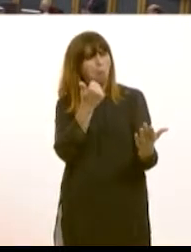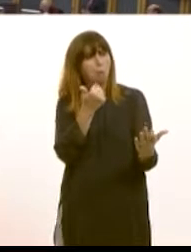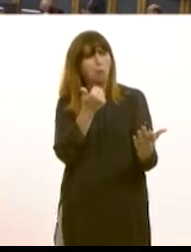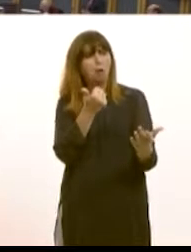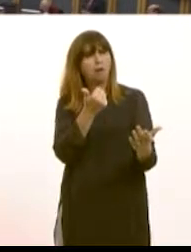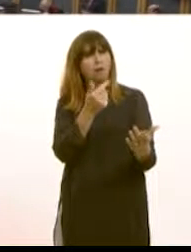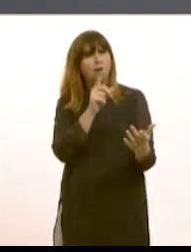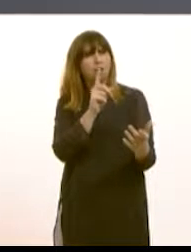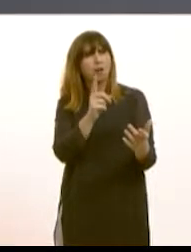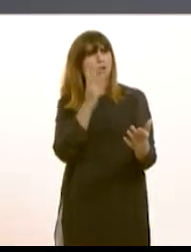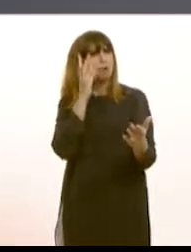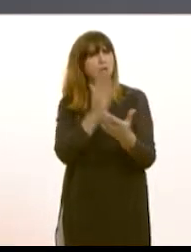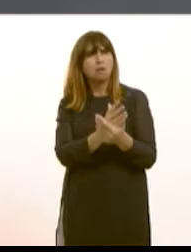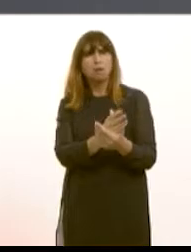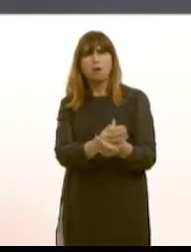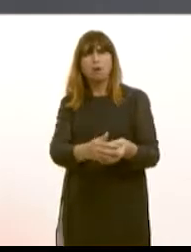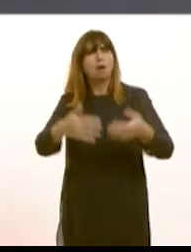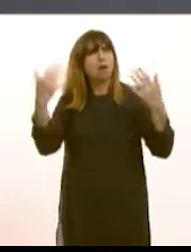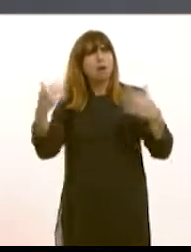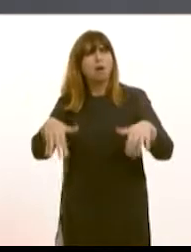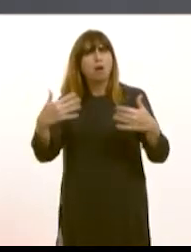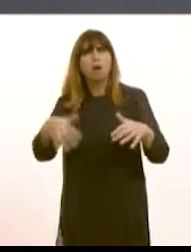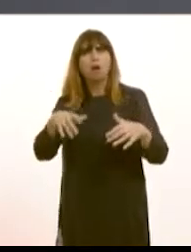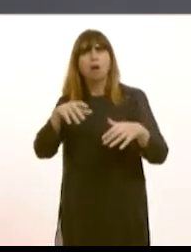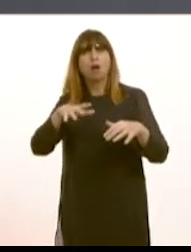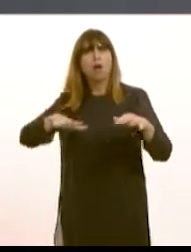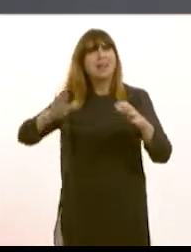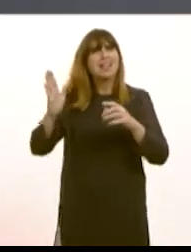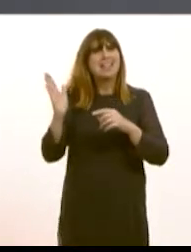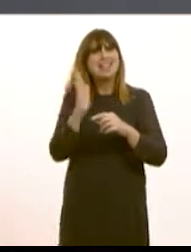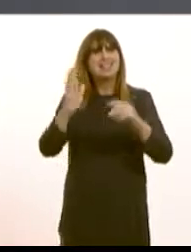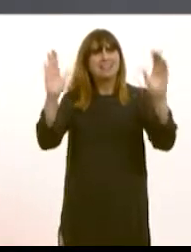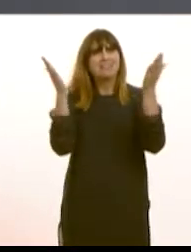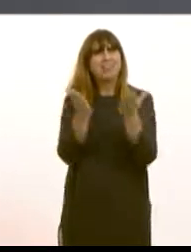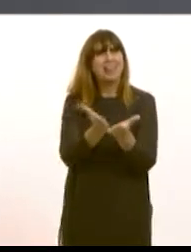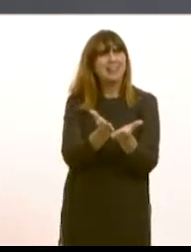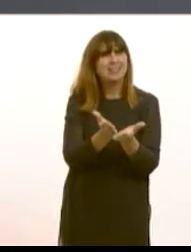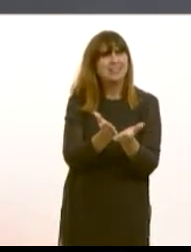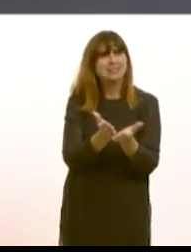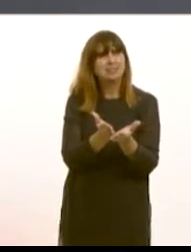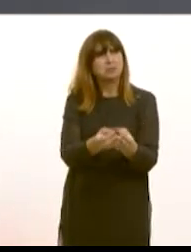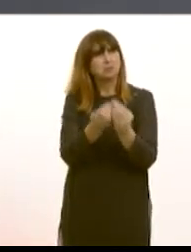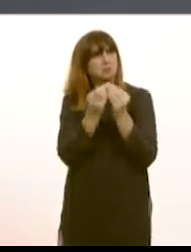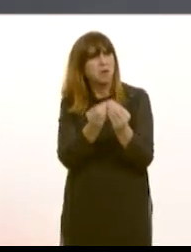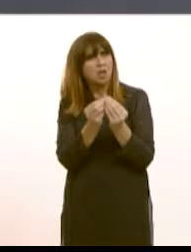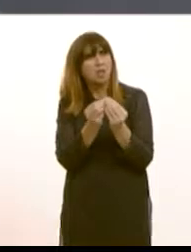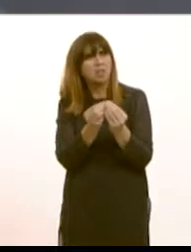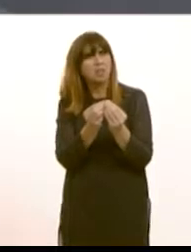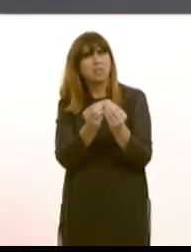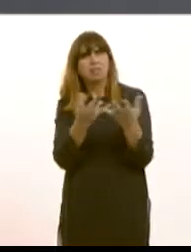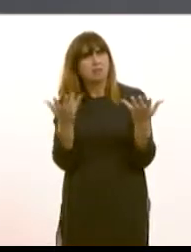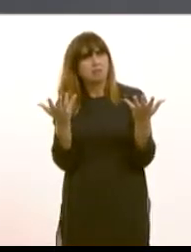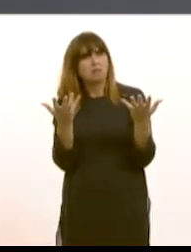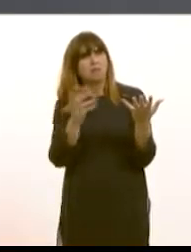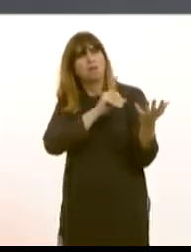any real advantage it brings to the conurbations of the Eastern Valleys could the First Minister comment where if